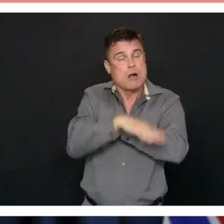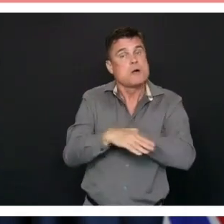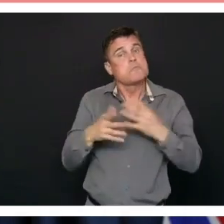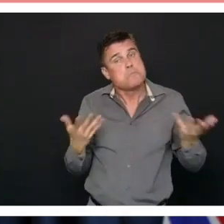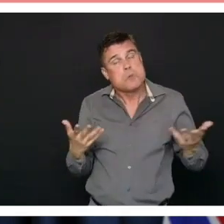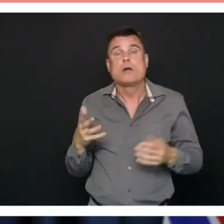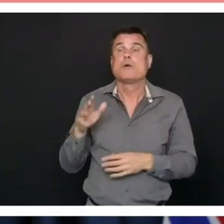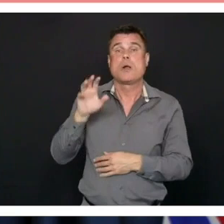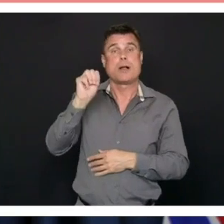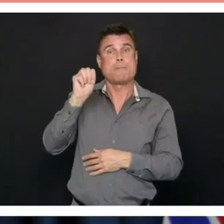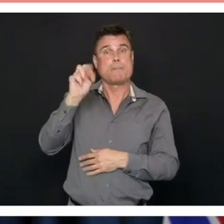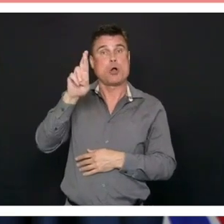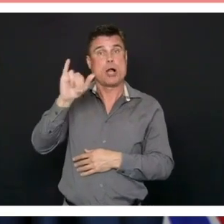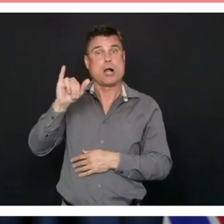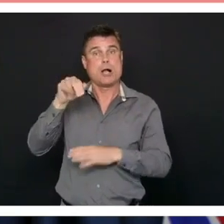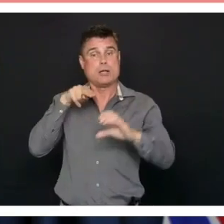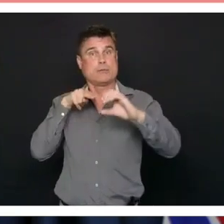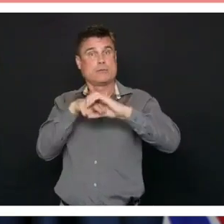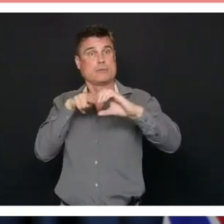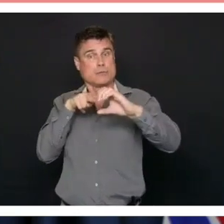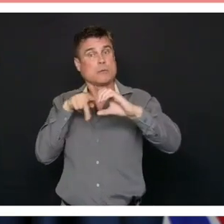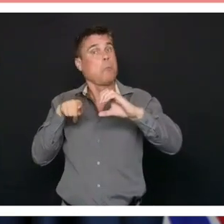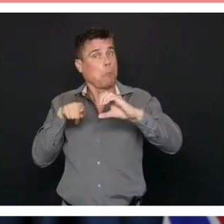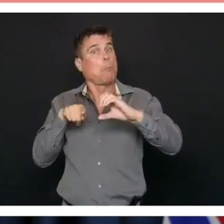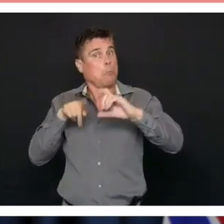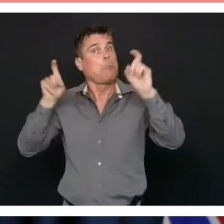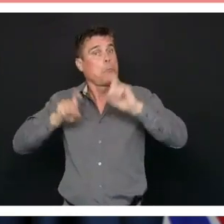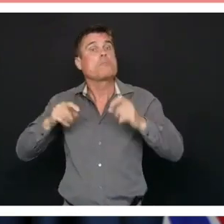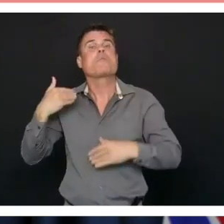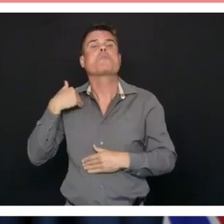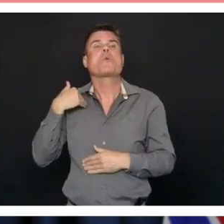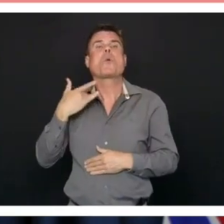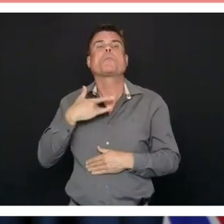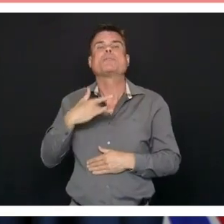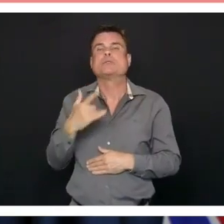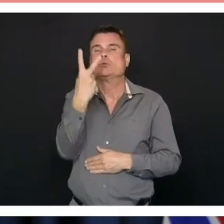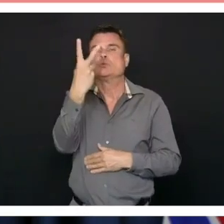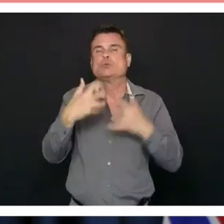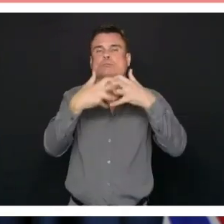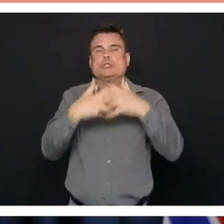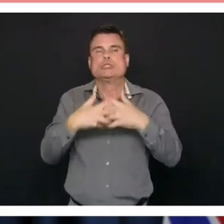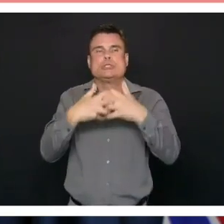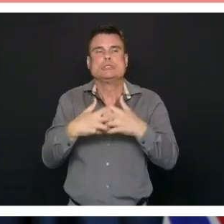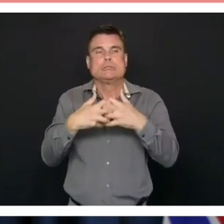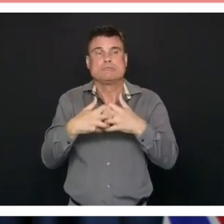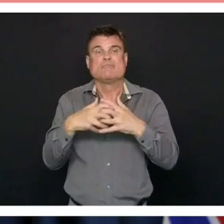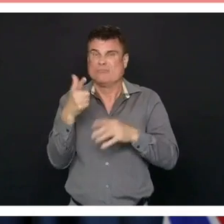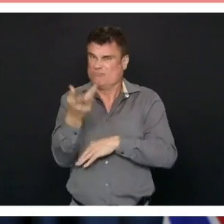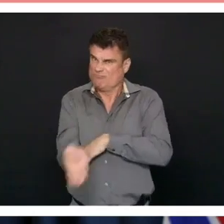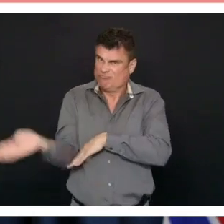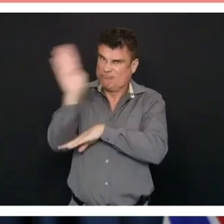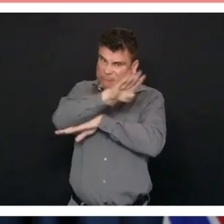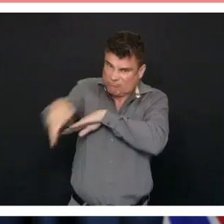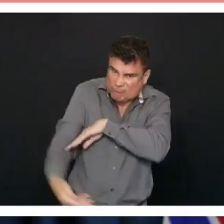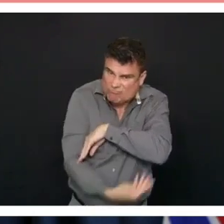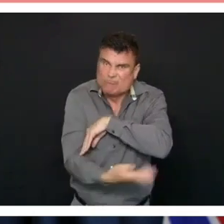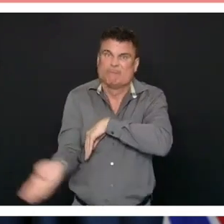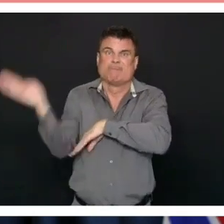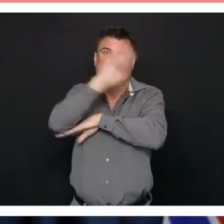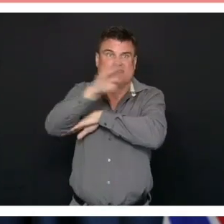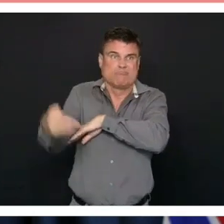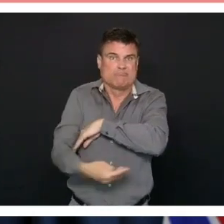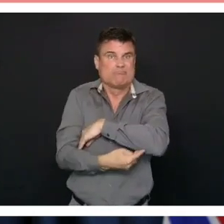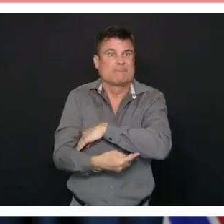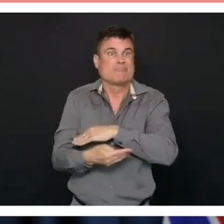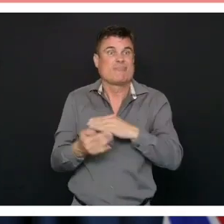two machines going 24-7 to nine machines going 24-7 to 19 going at least 19-7 surgeries are